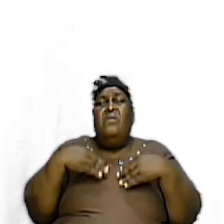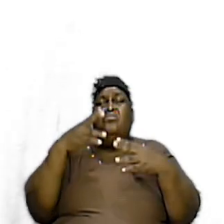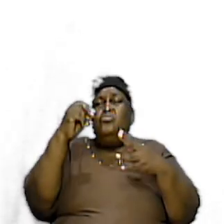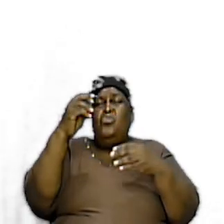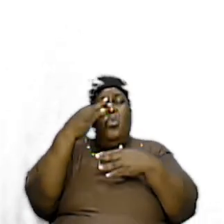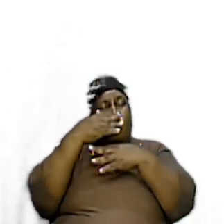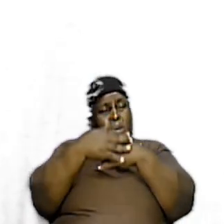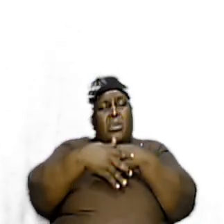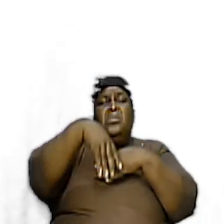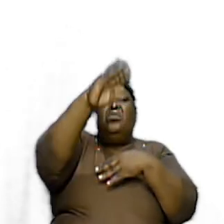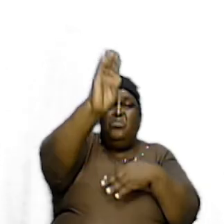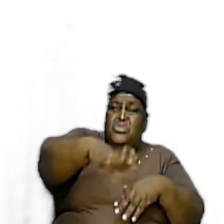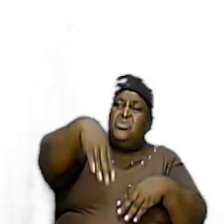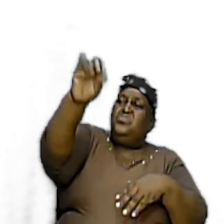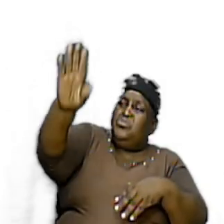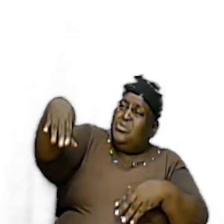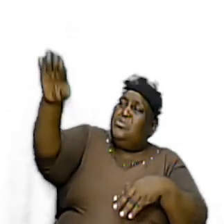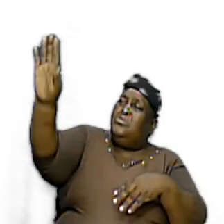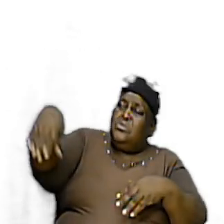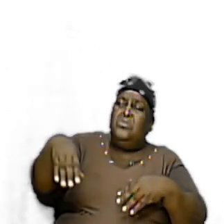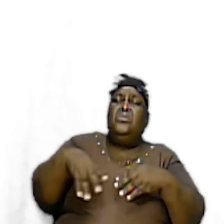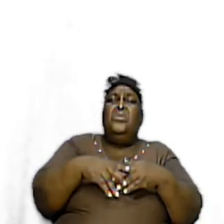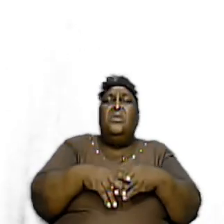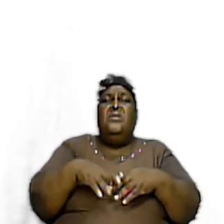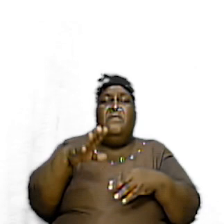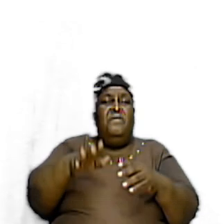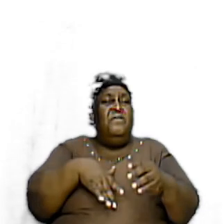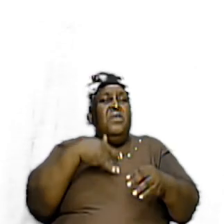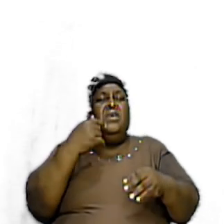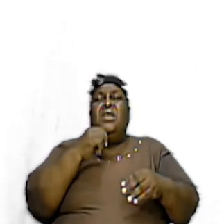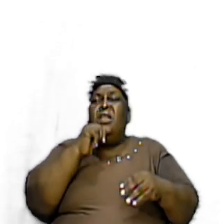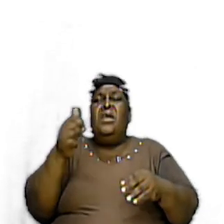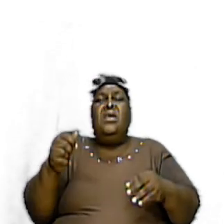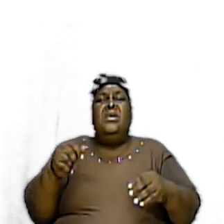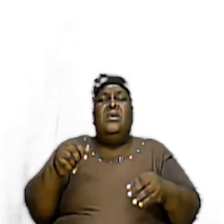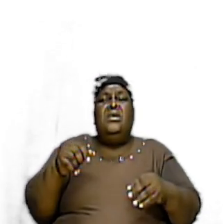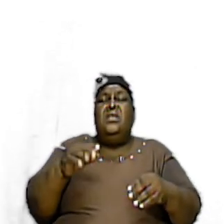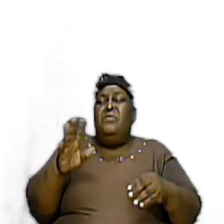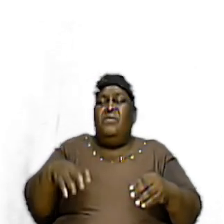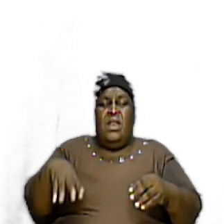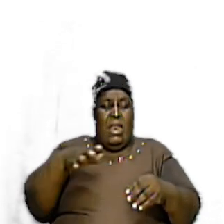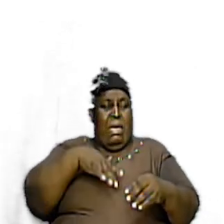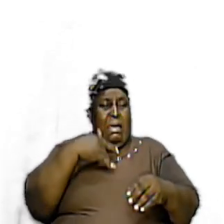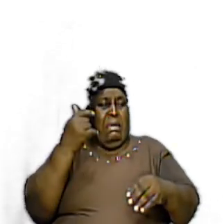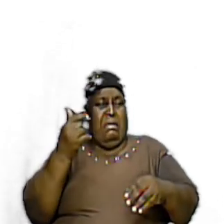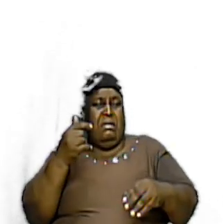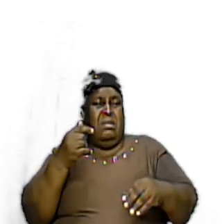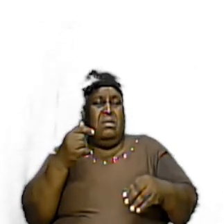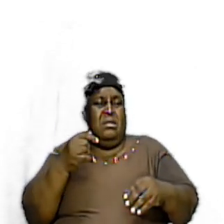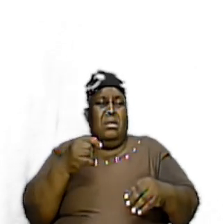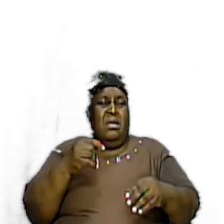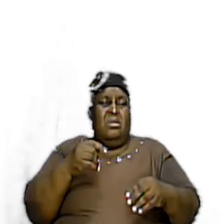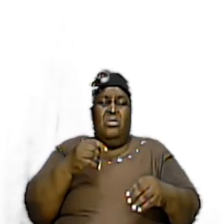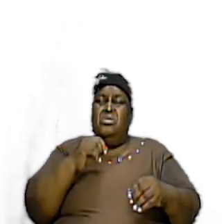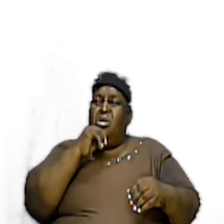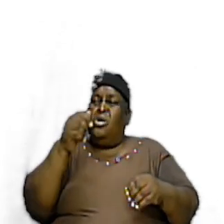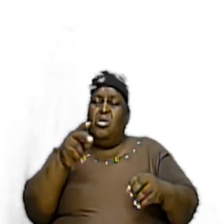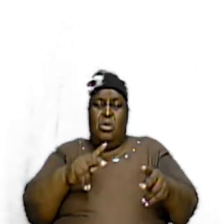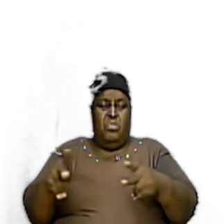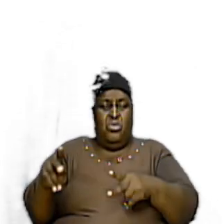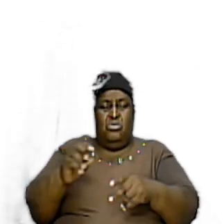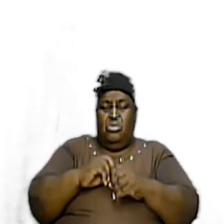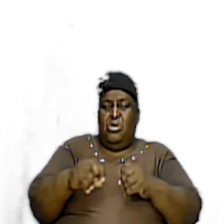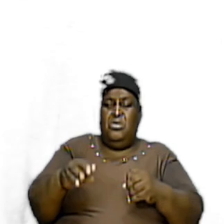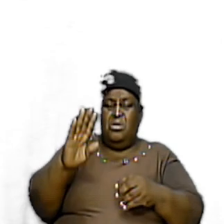Dear Any household Who feel That they never Like what this And they never Like that I'm not going to Put nothing They are already In the